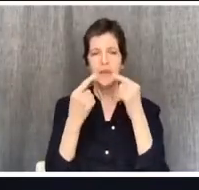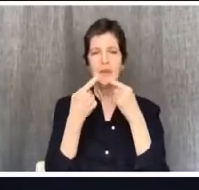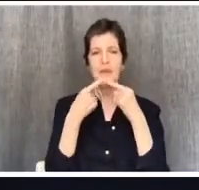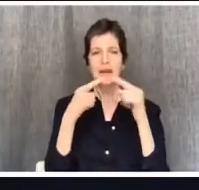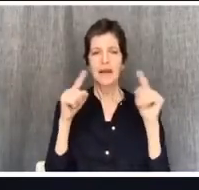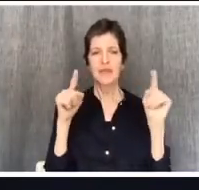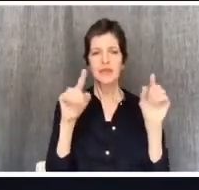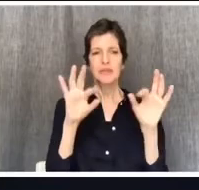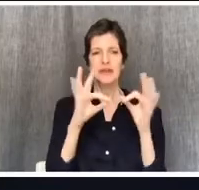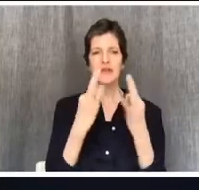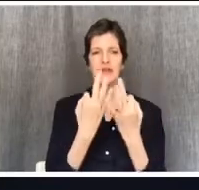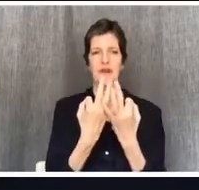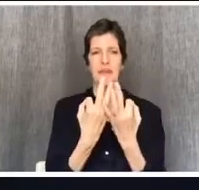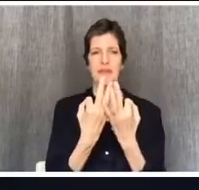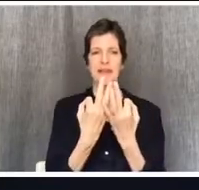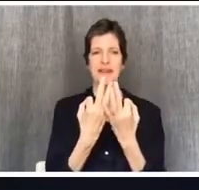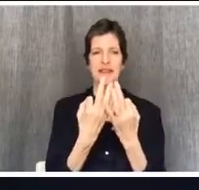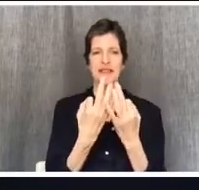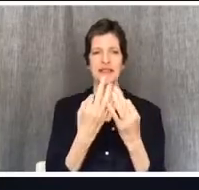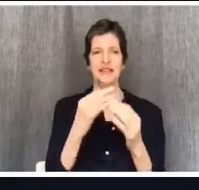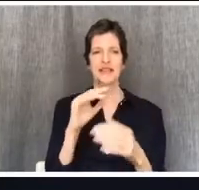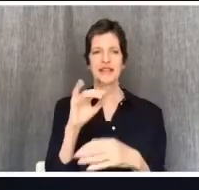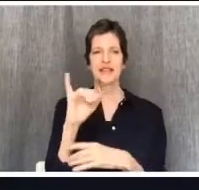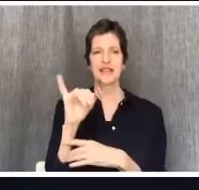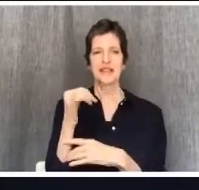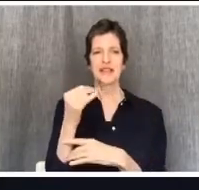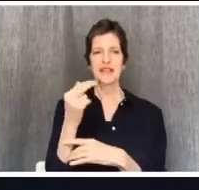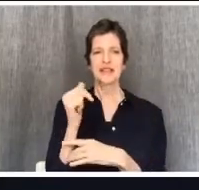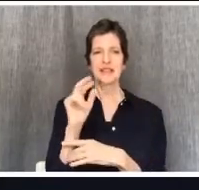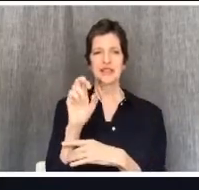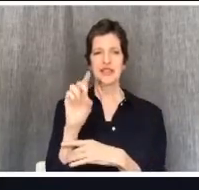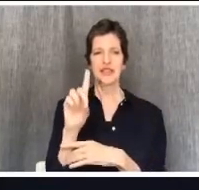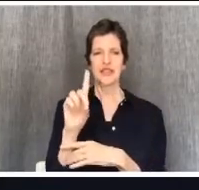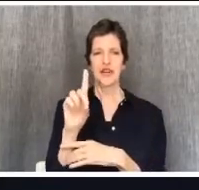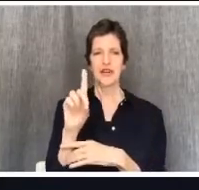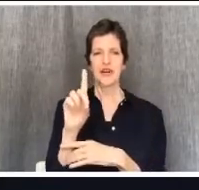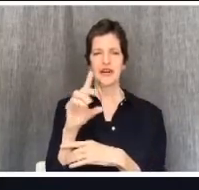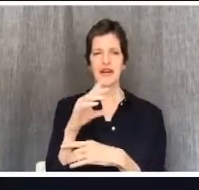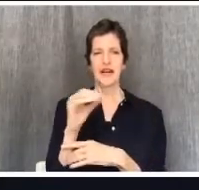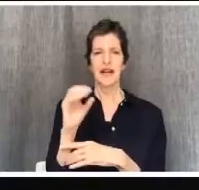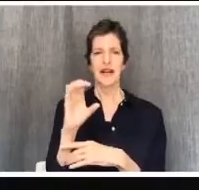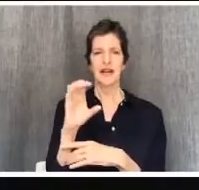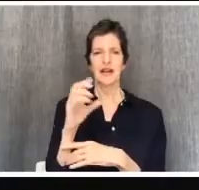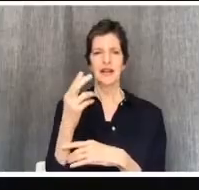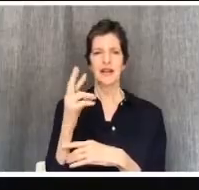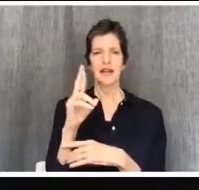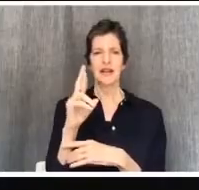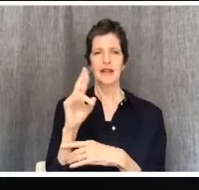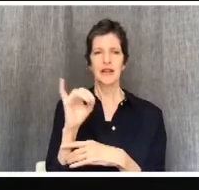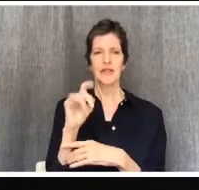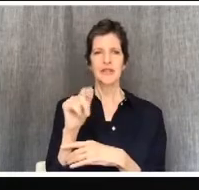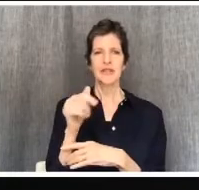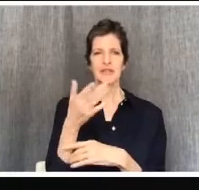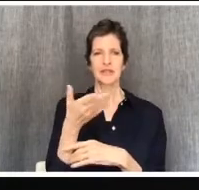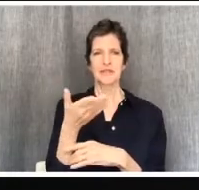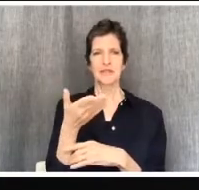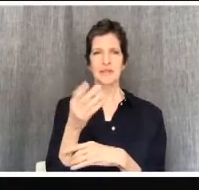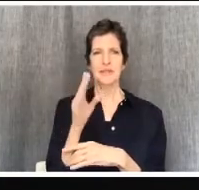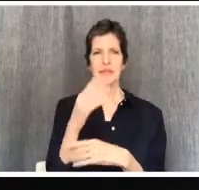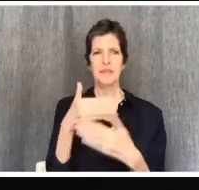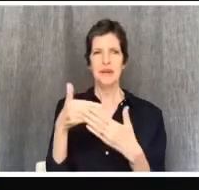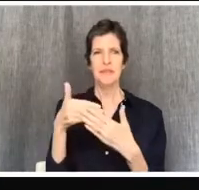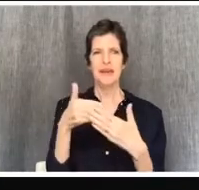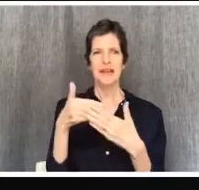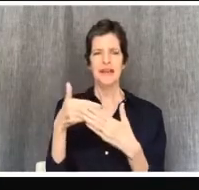pop up on the screens here. Jared Blue and Christina Blue just had a brand new baby, Jordan Ray Blue, born